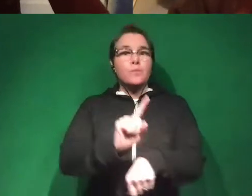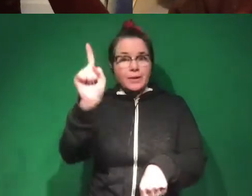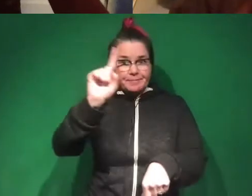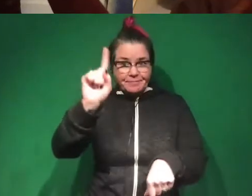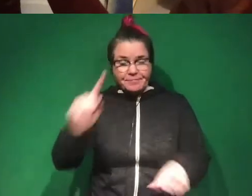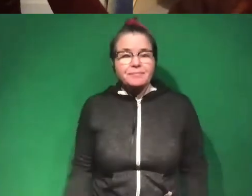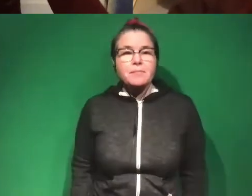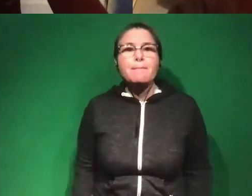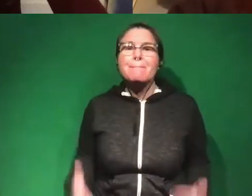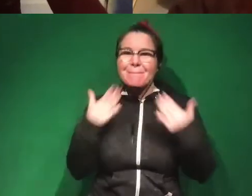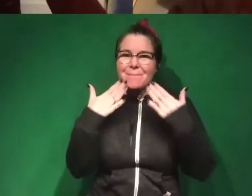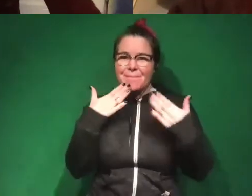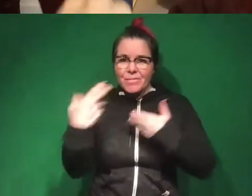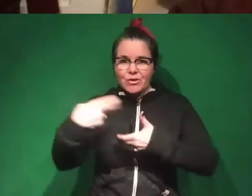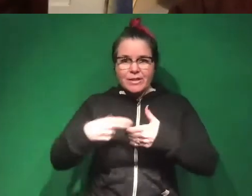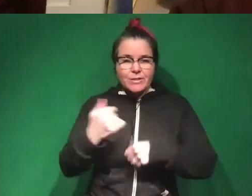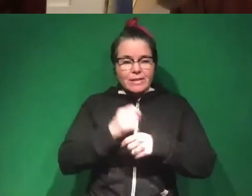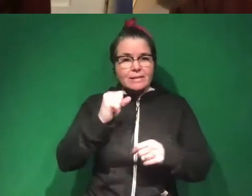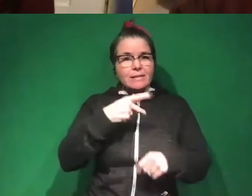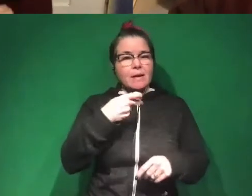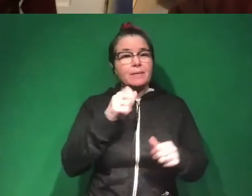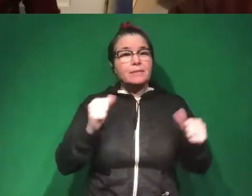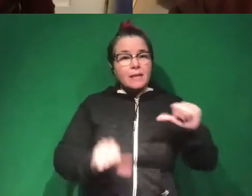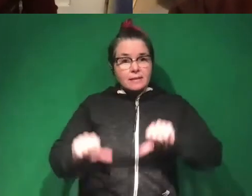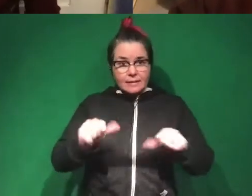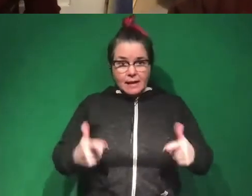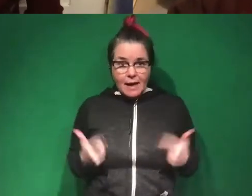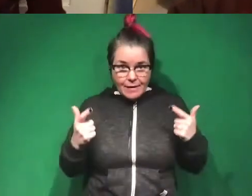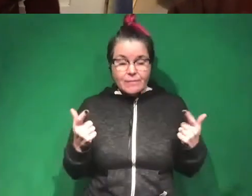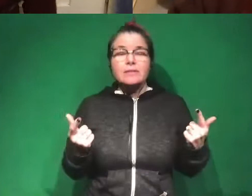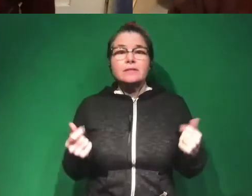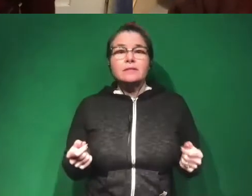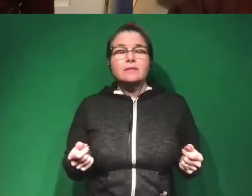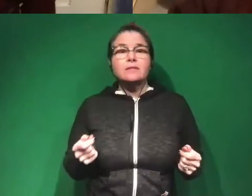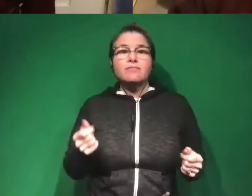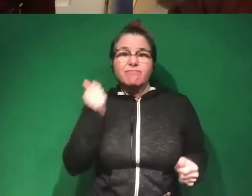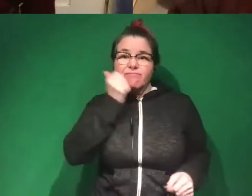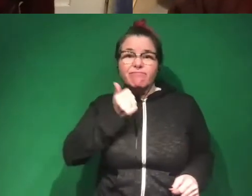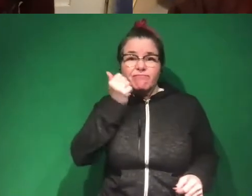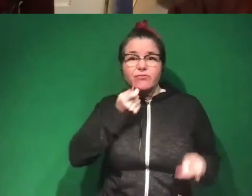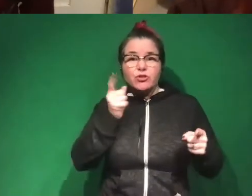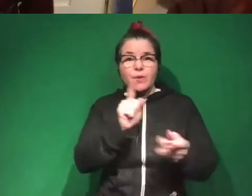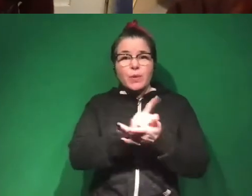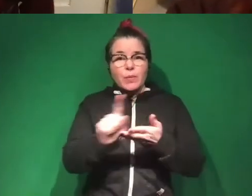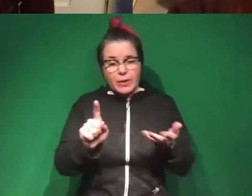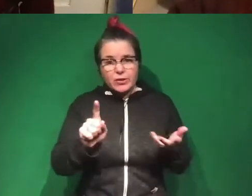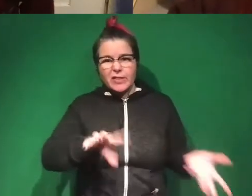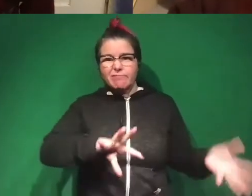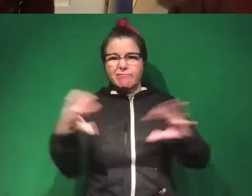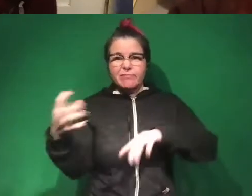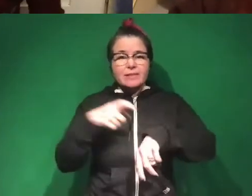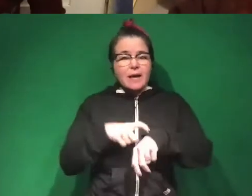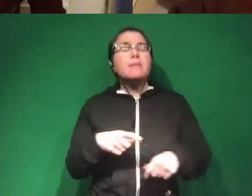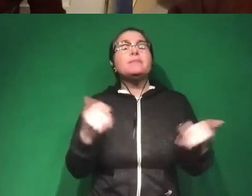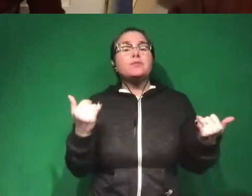So thank you everyone for joining us for Skype a Scientist Live. We do this every day during the quarantine time. And today